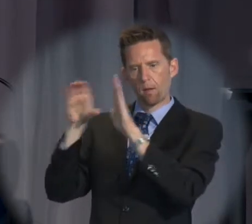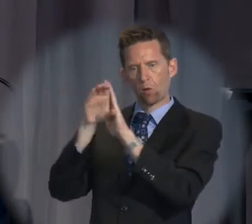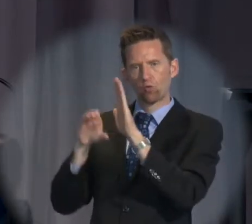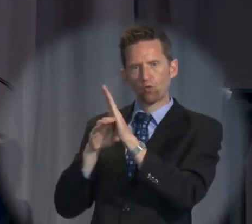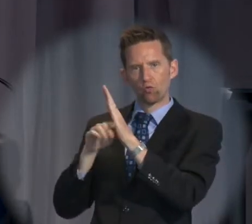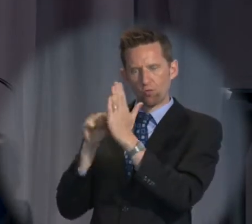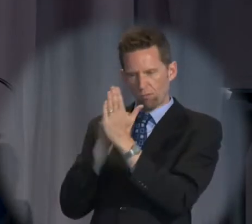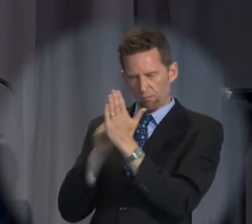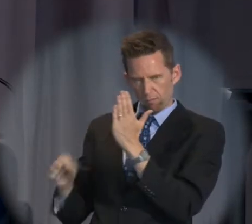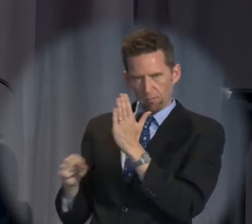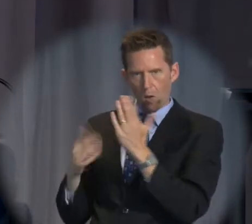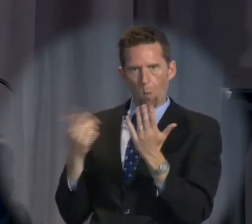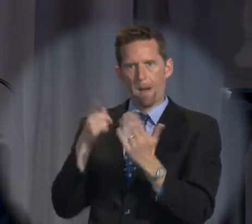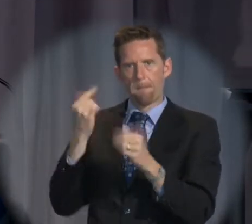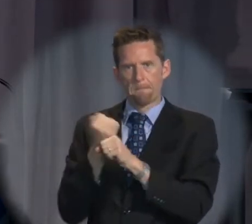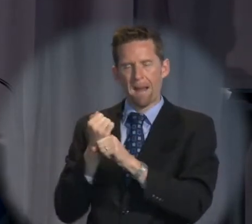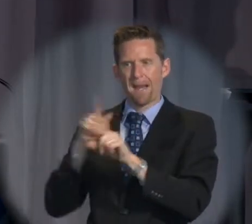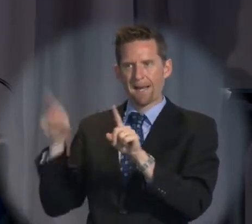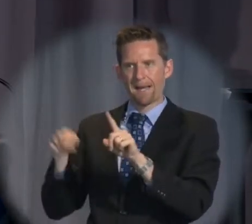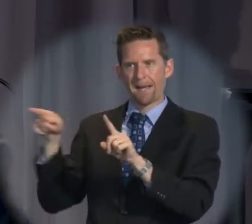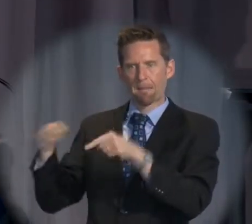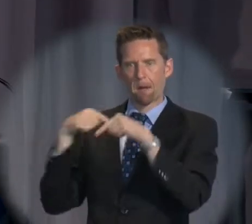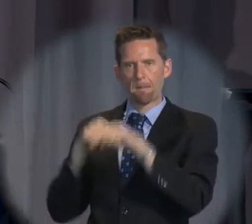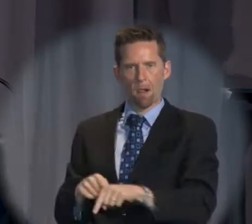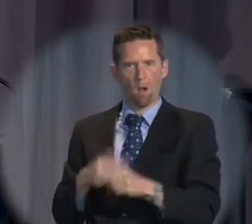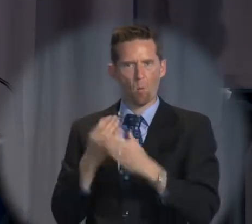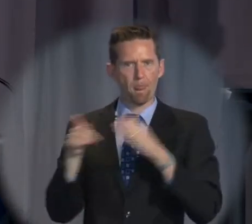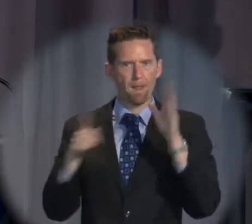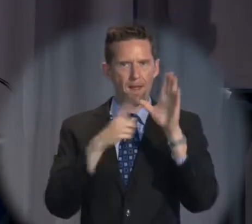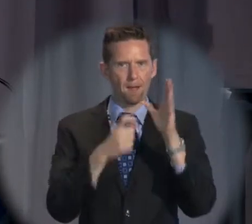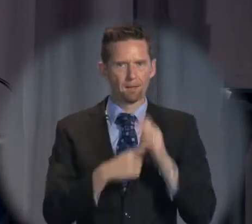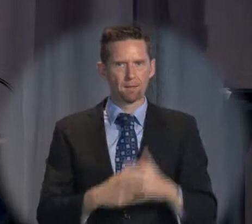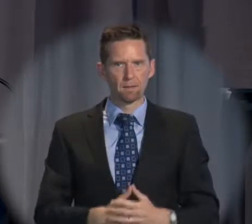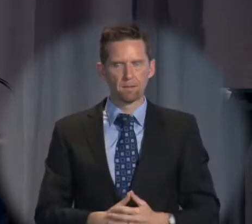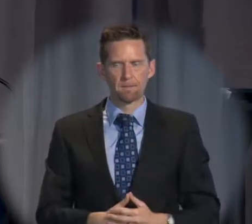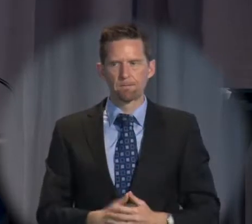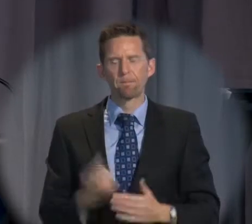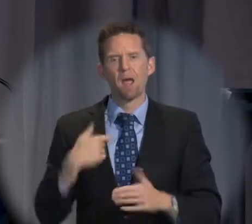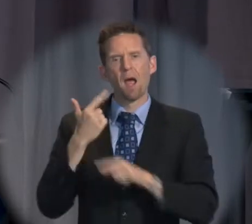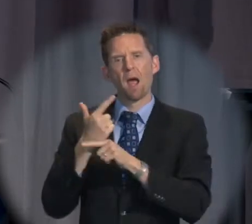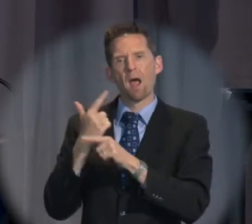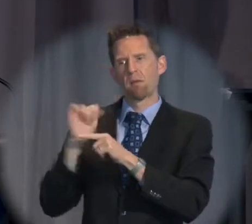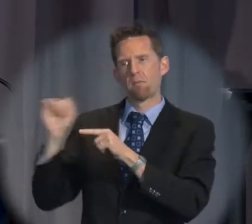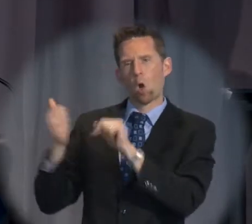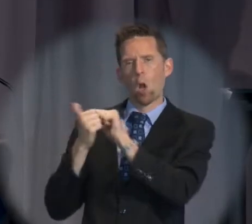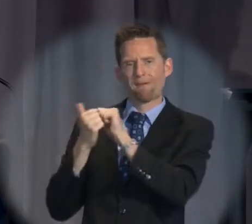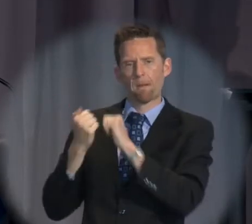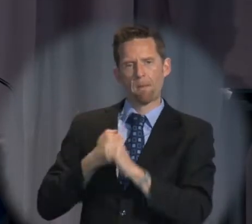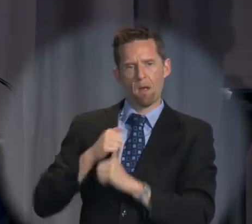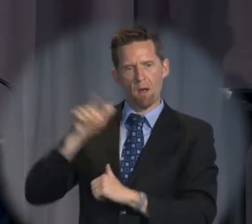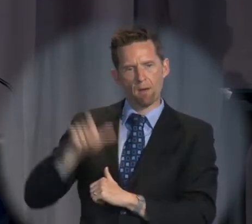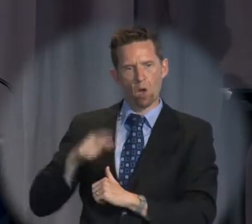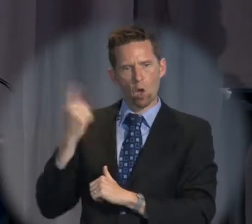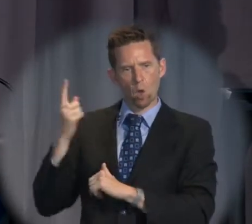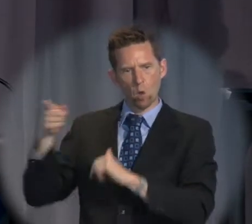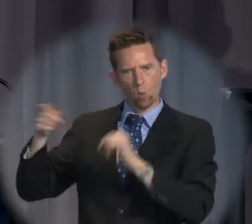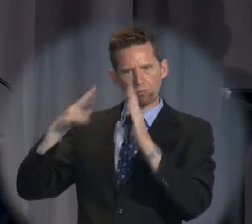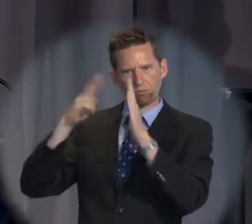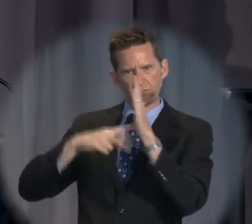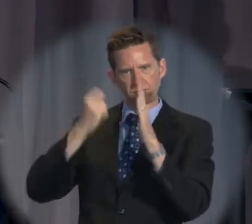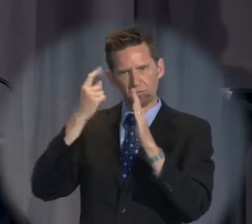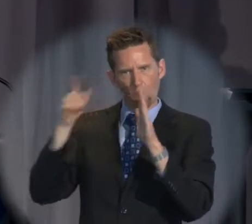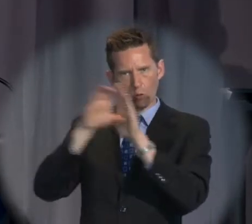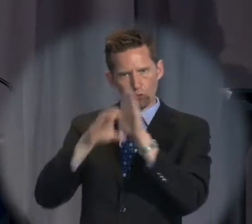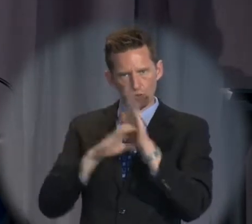to make him comply with the Act. I said to a constitutional colleague of mine, and not being a constitutional lawyer myself,